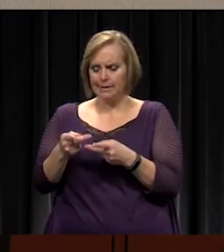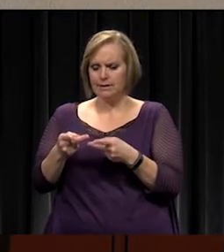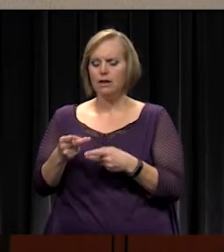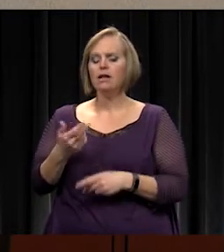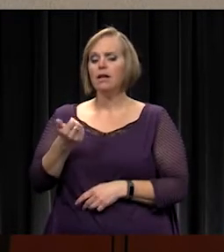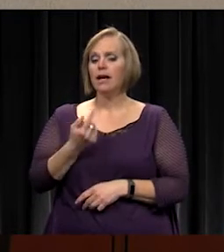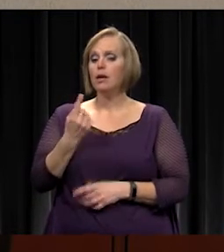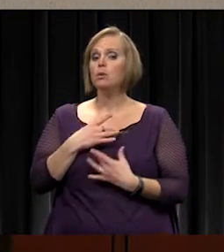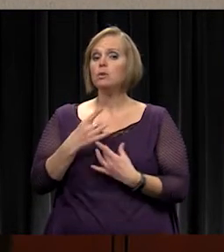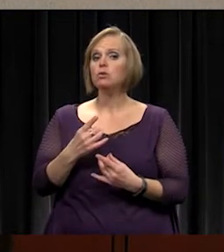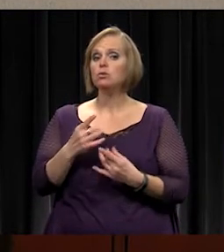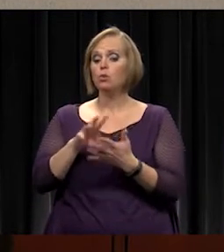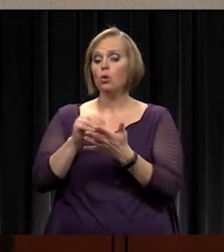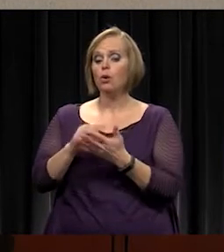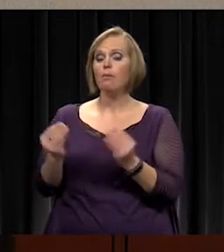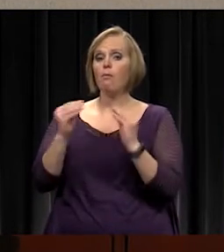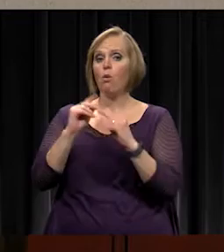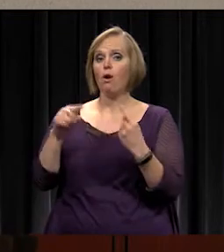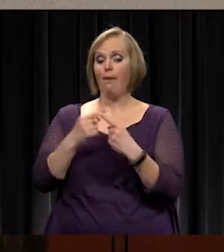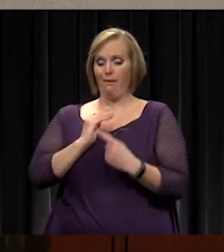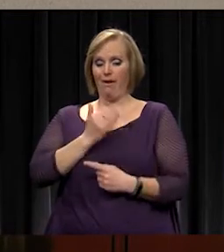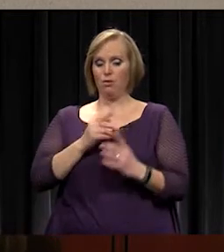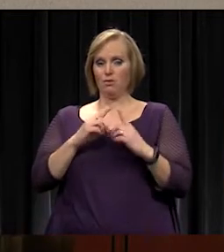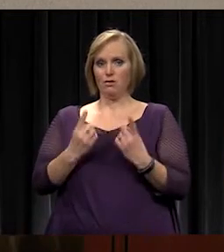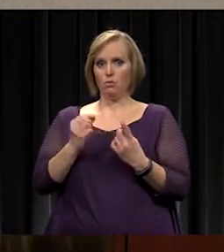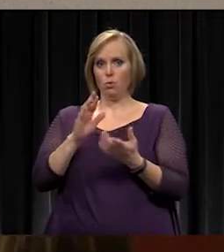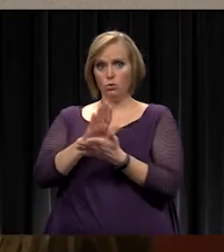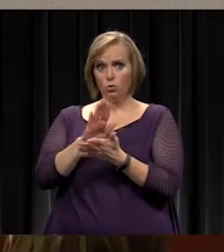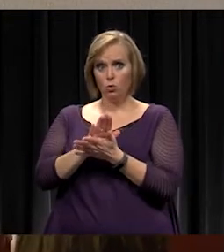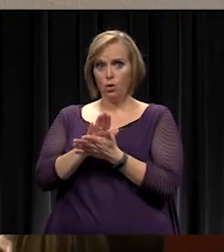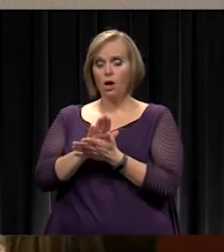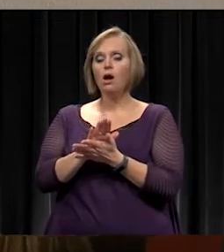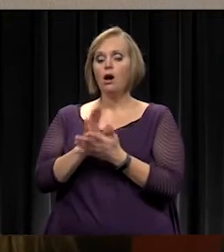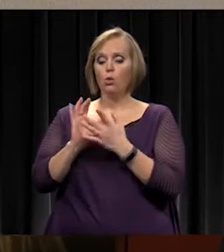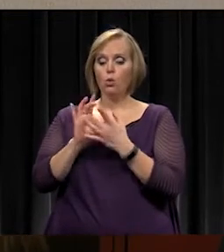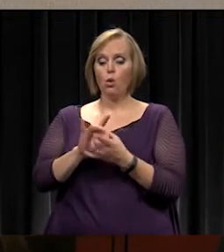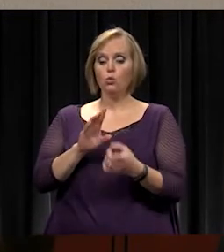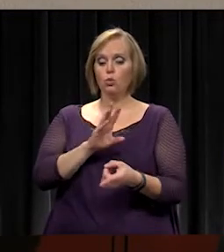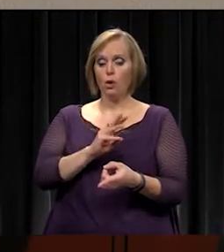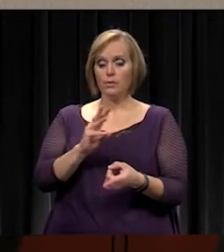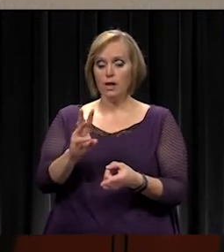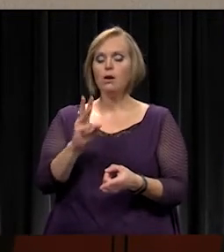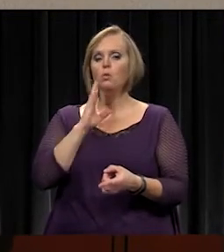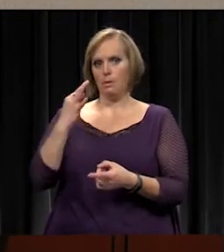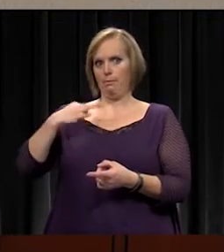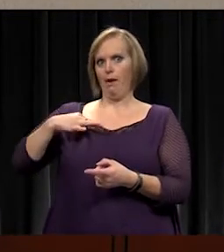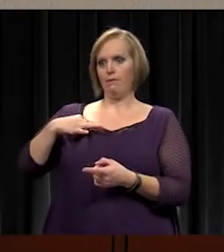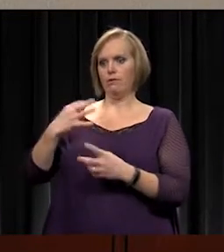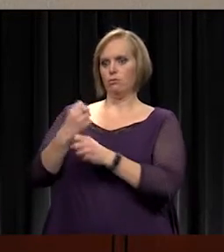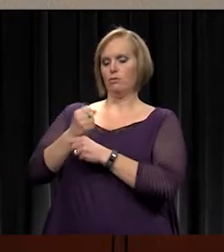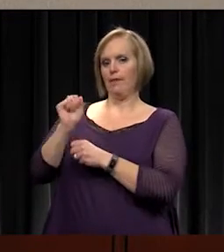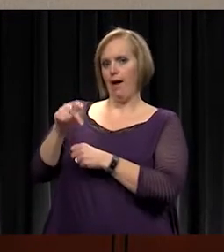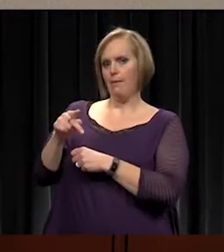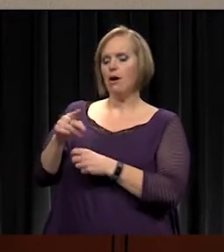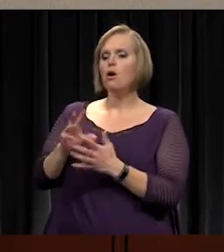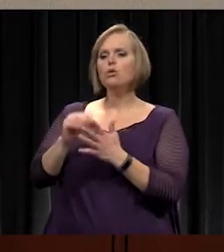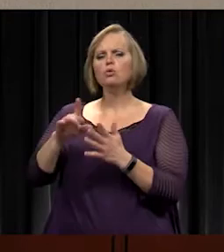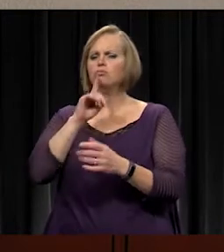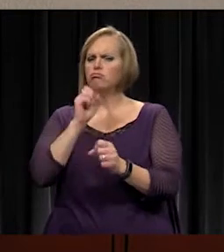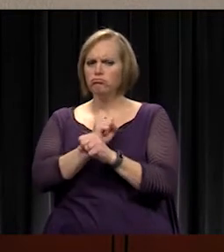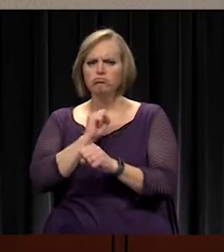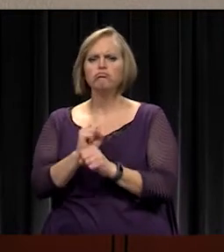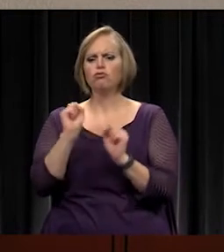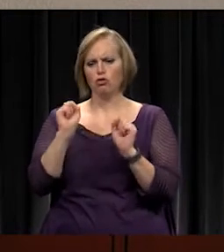interested in learning more about the district or a school who would go to that website would benefit from having this app. Students absolutely could